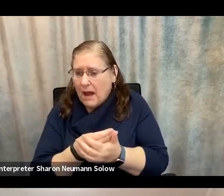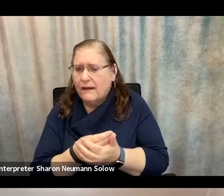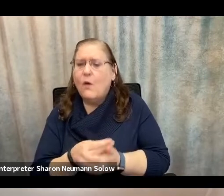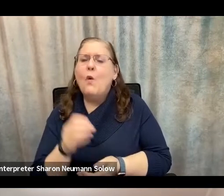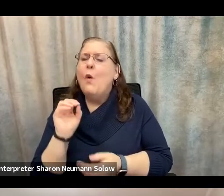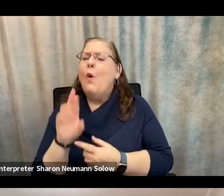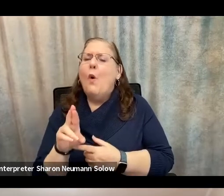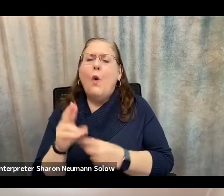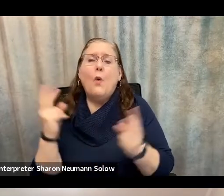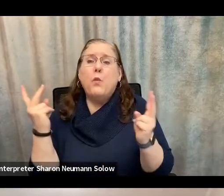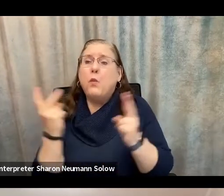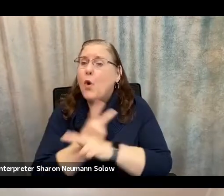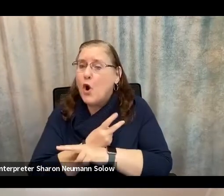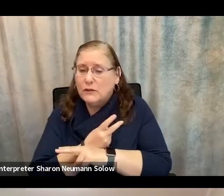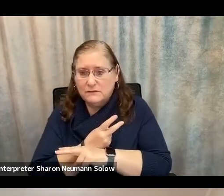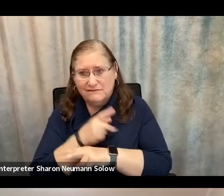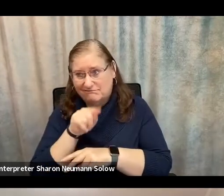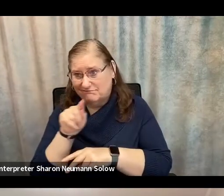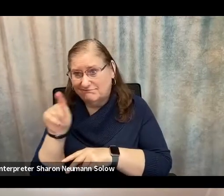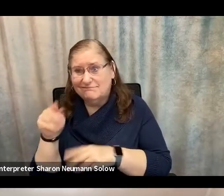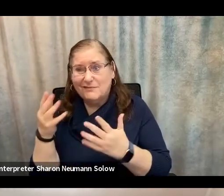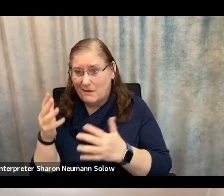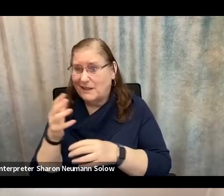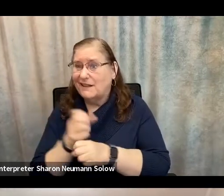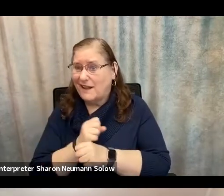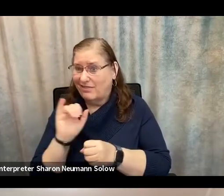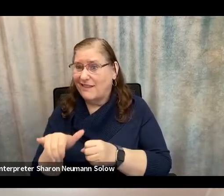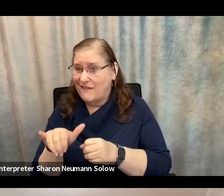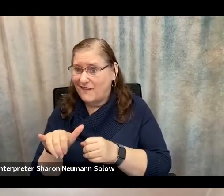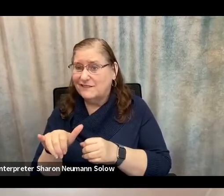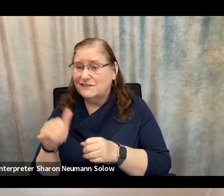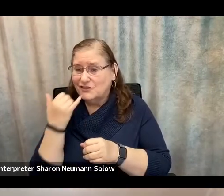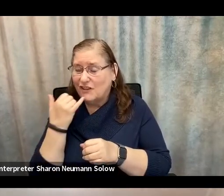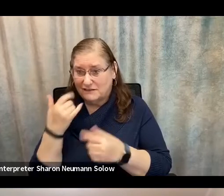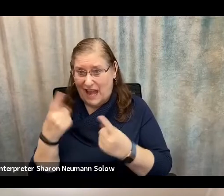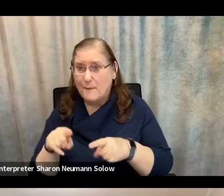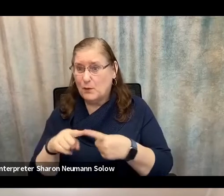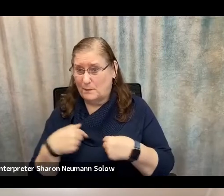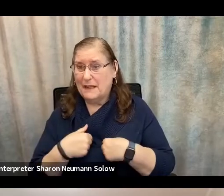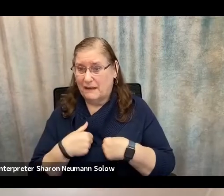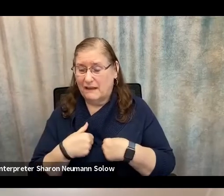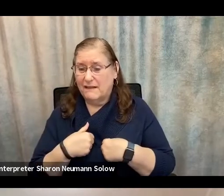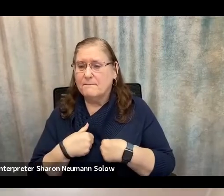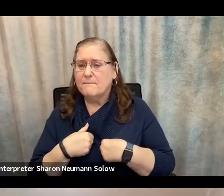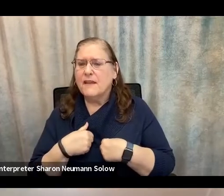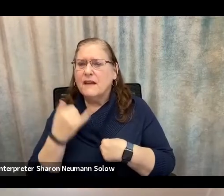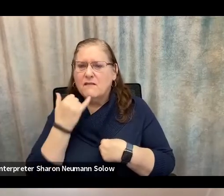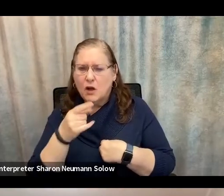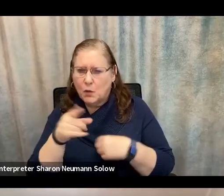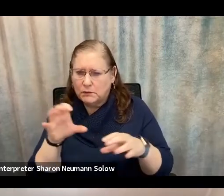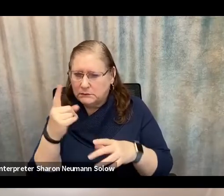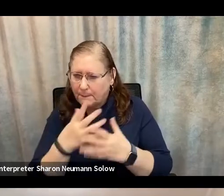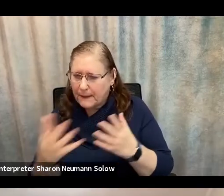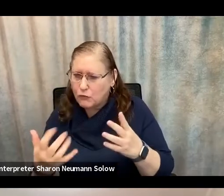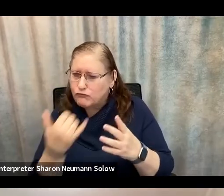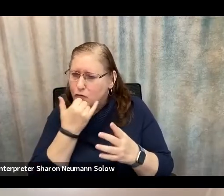Or in the worst case scenario, and some of you may have received these. I know I've received these. You get phone calls with someone saying you've done something wrong